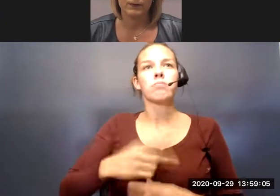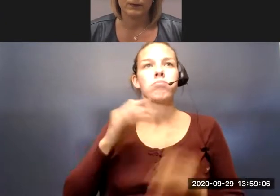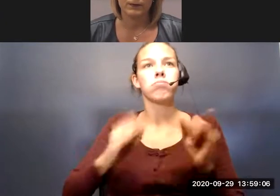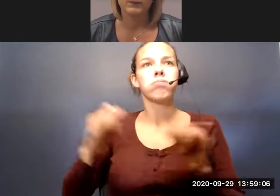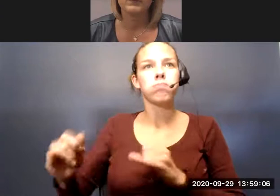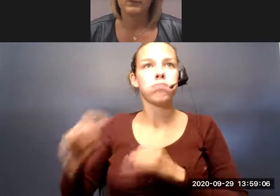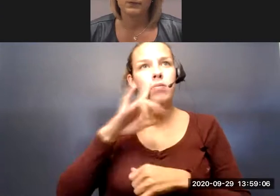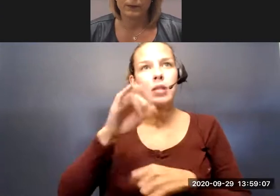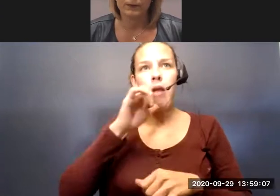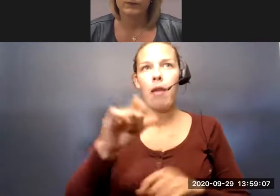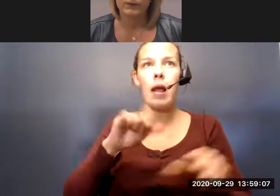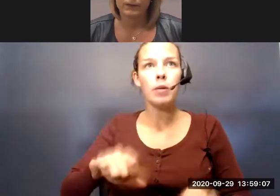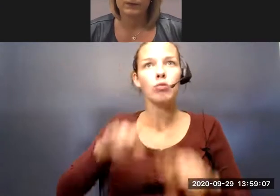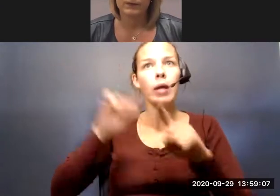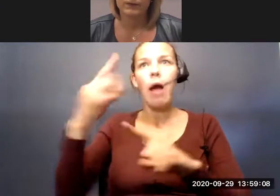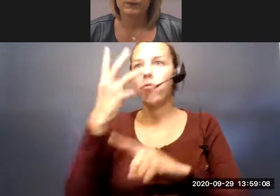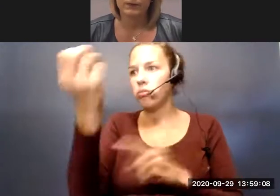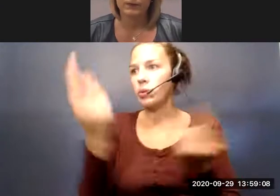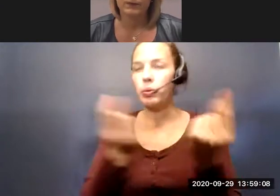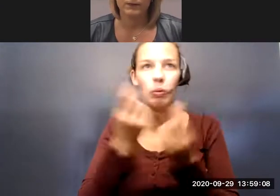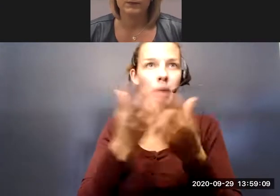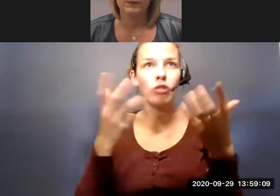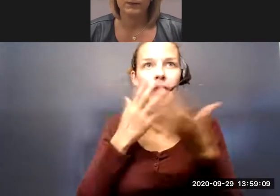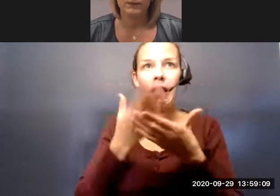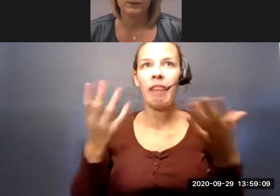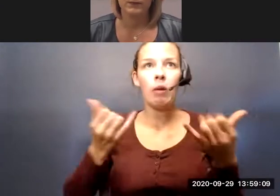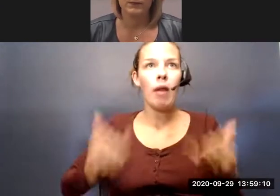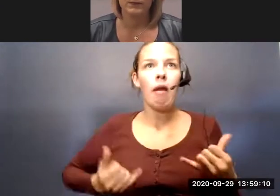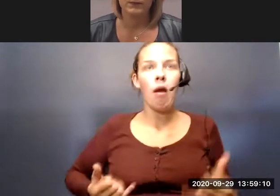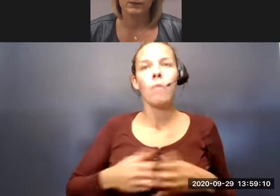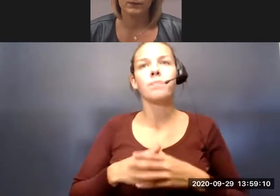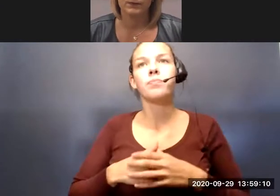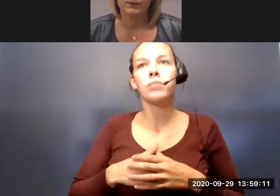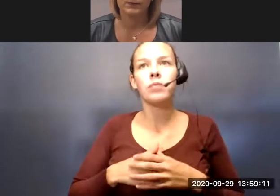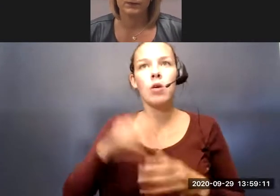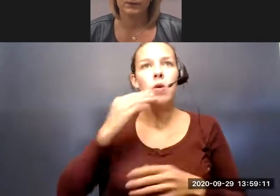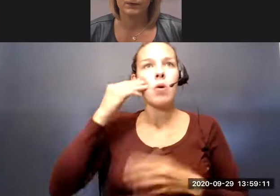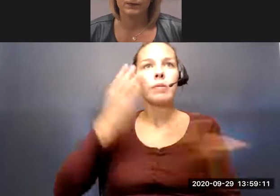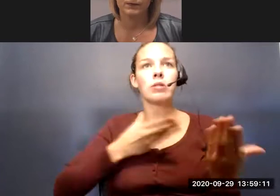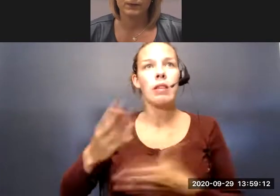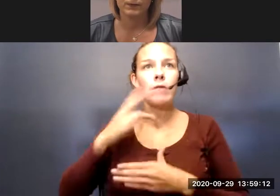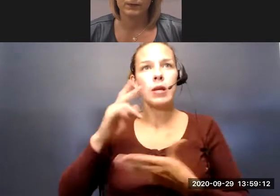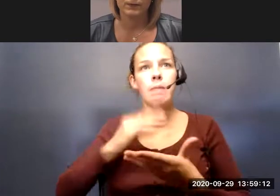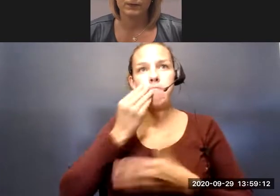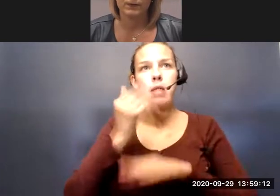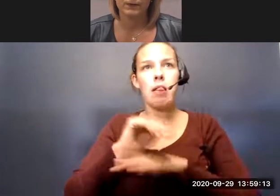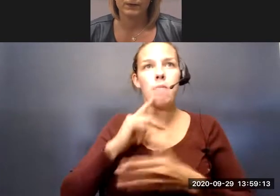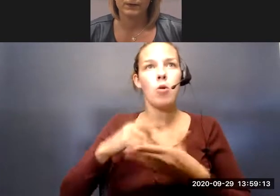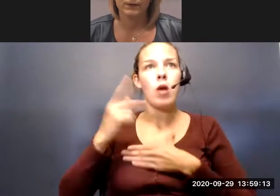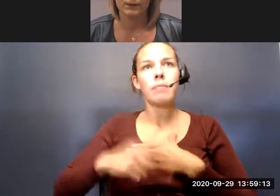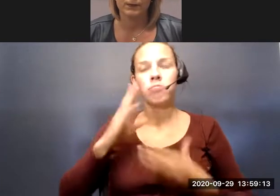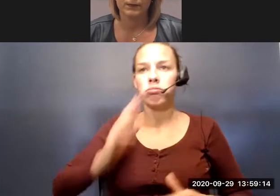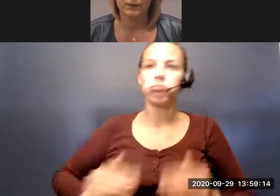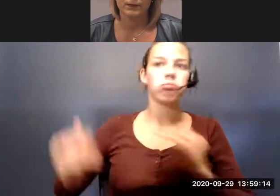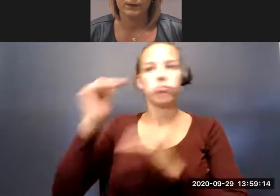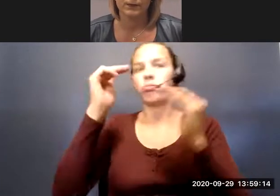able to get out and do much of anything during this time. Our home delivered meal providers have really stepped up a lot.